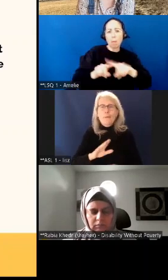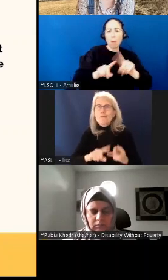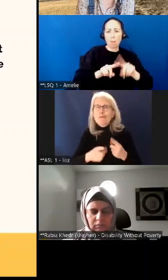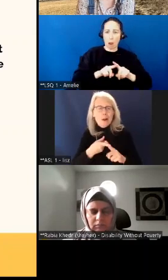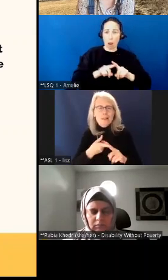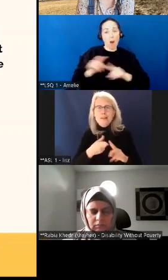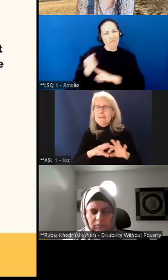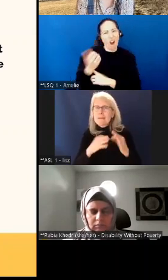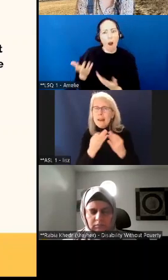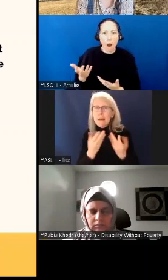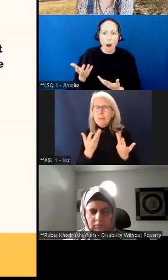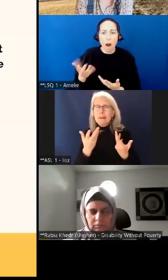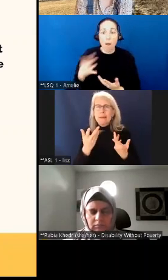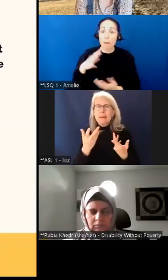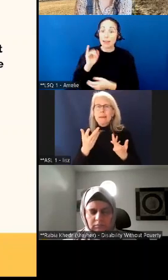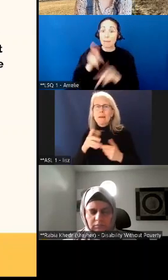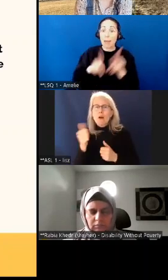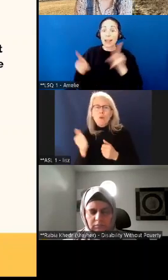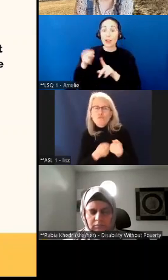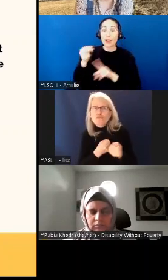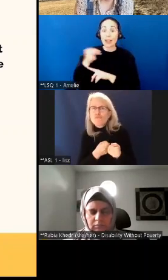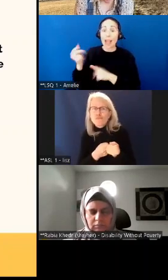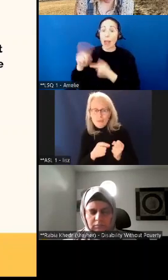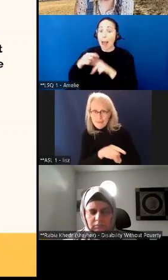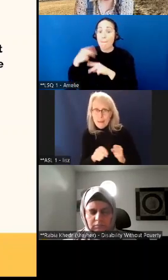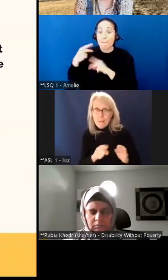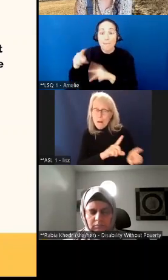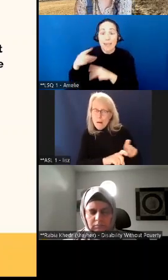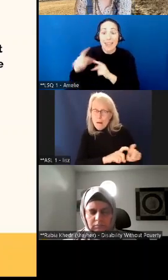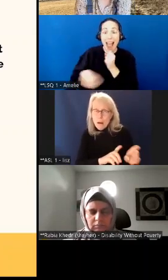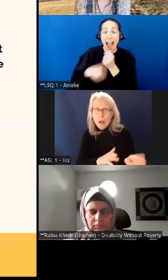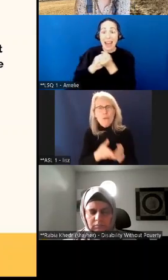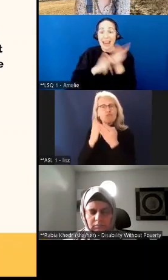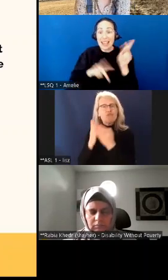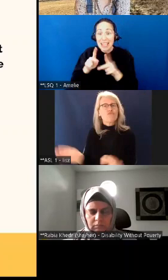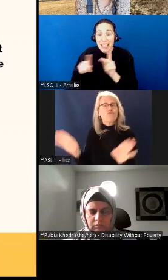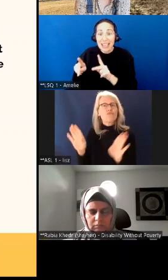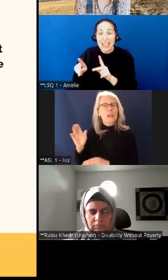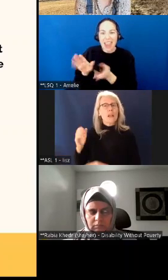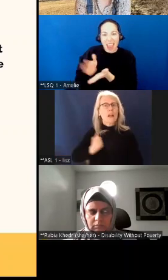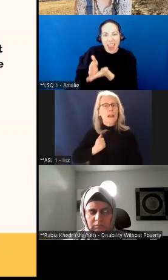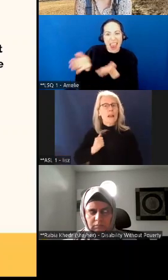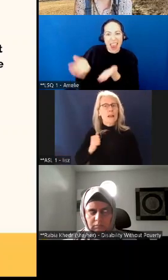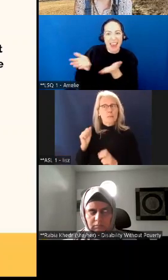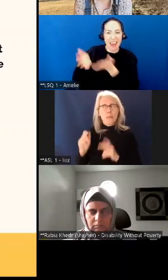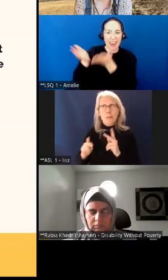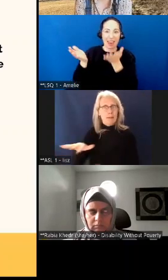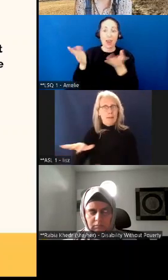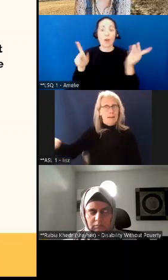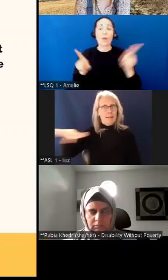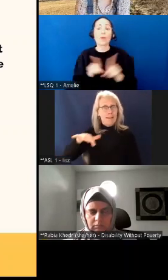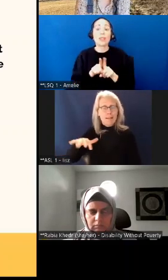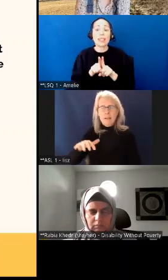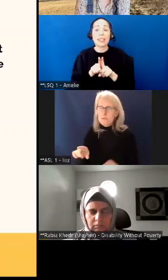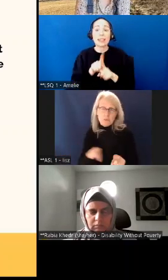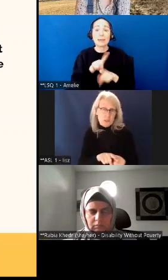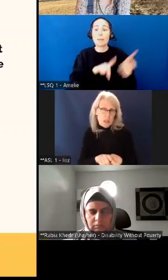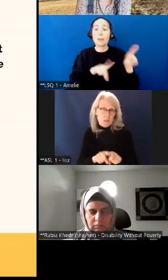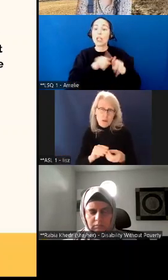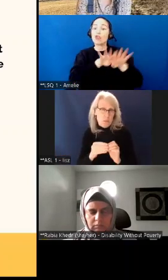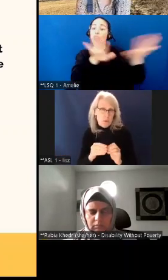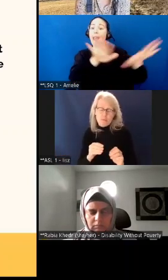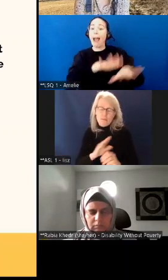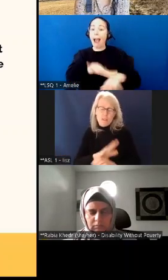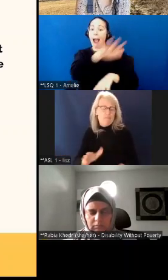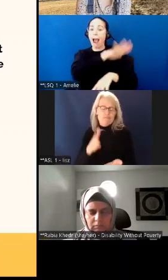and allies, and when you talk to the general Canadian population, you get the same results. So